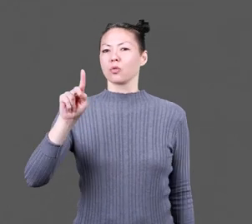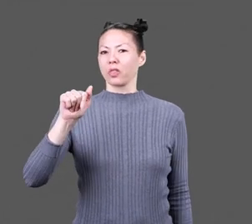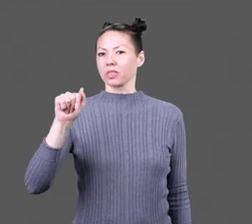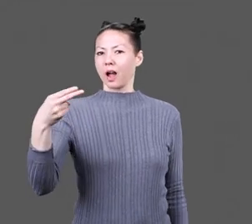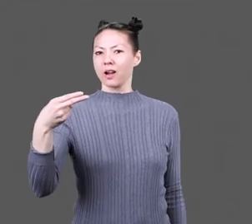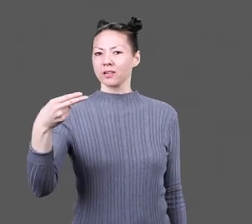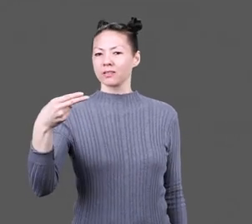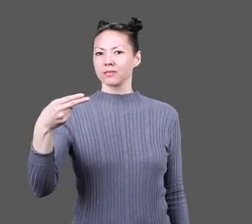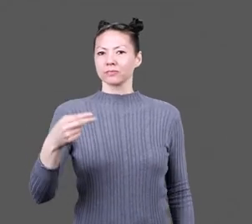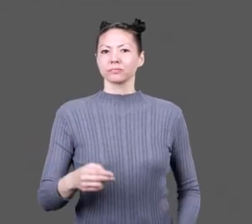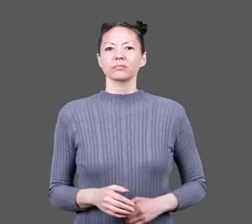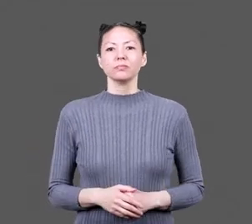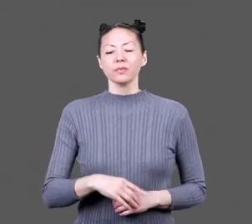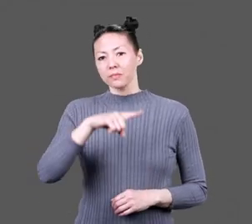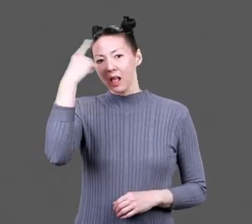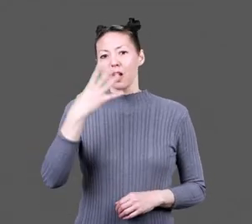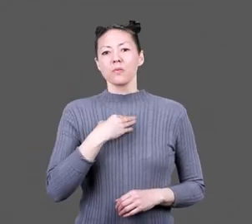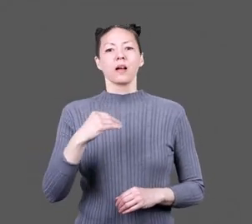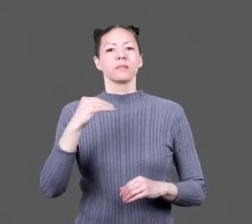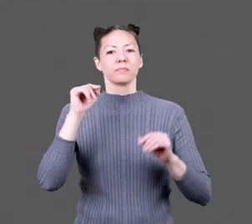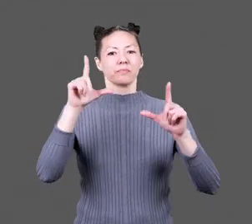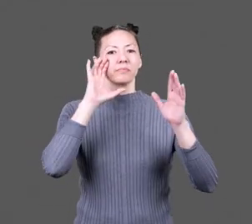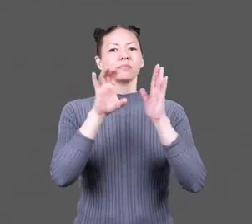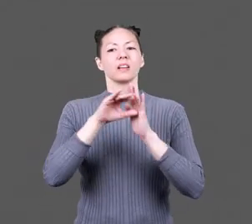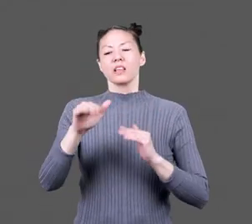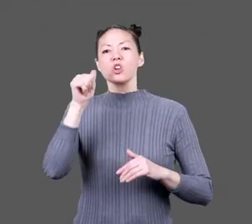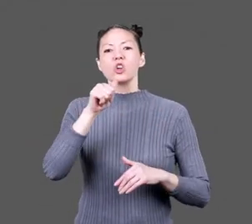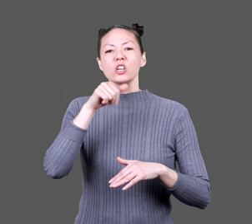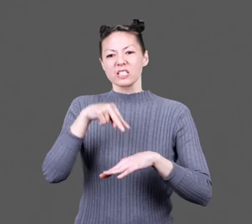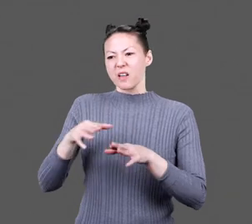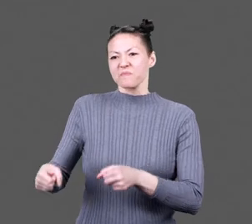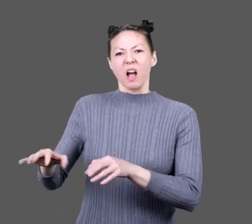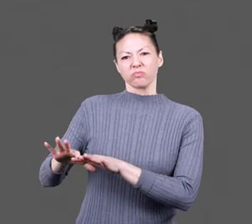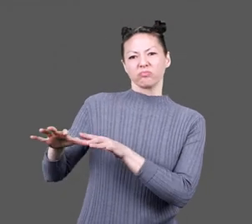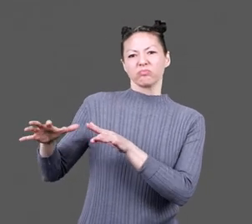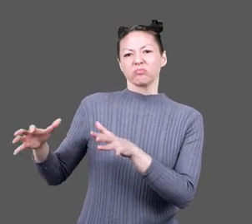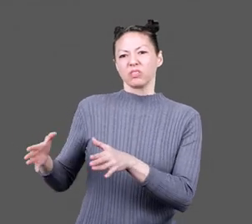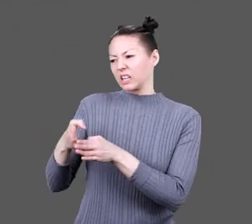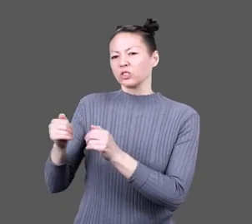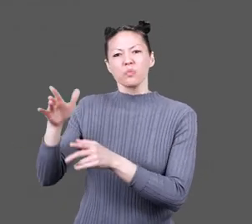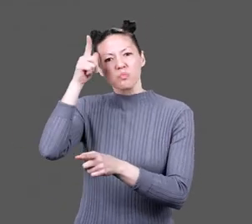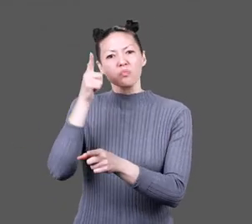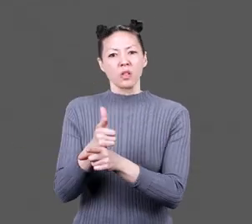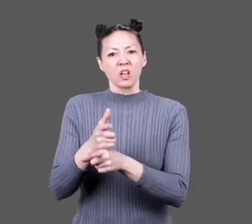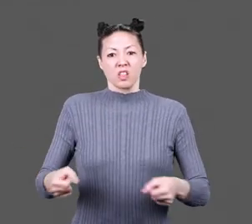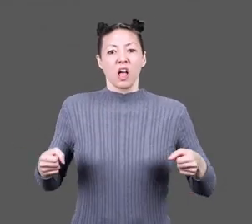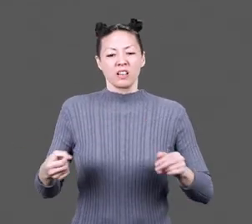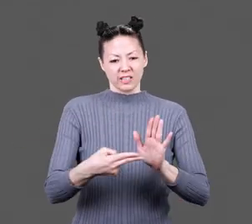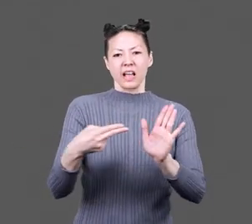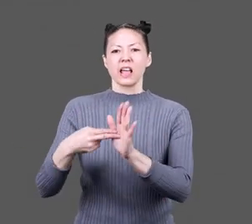Utah. In black and white, the little girl stands on bundles of their belongings next to her brother.